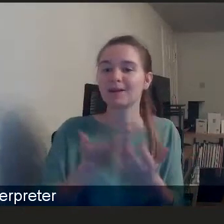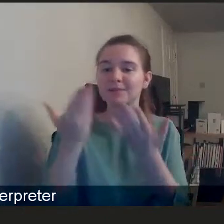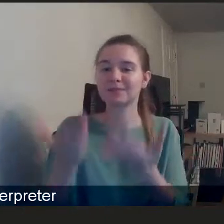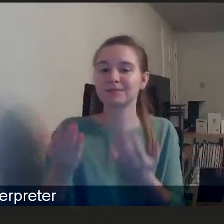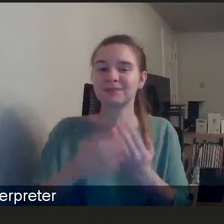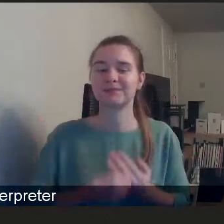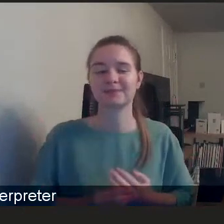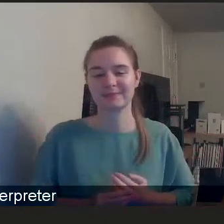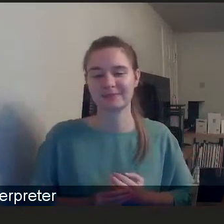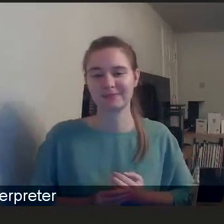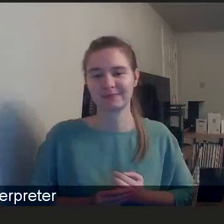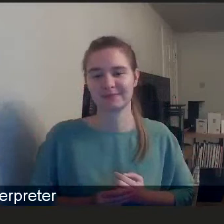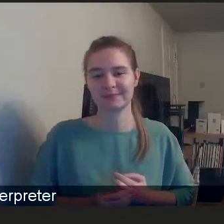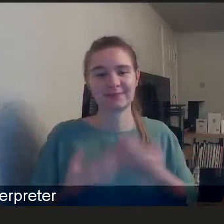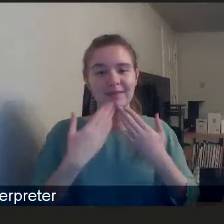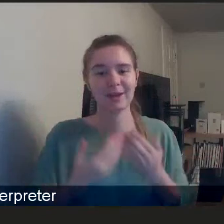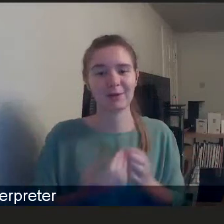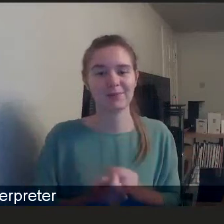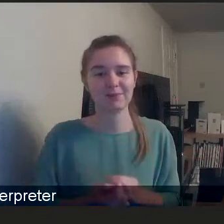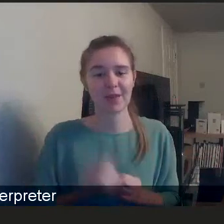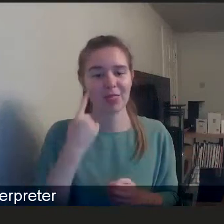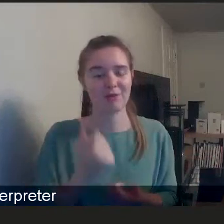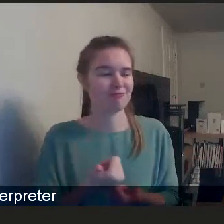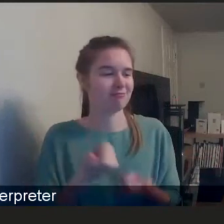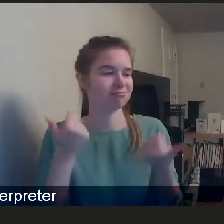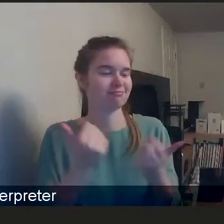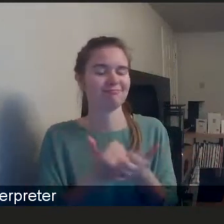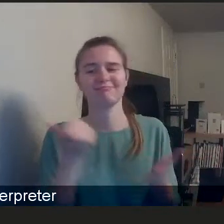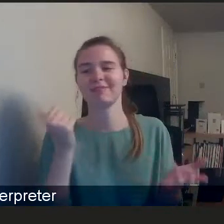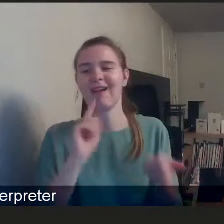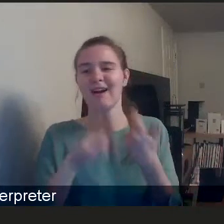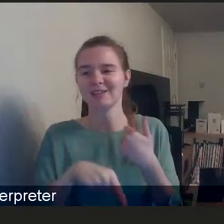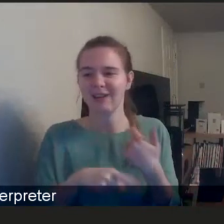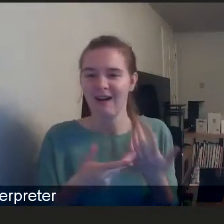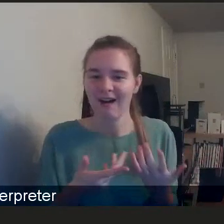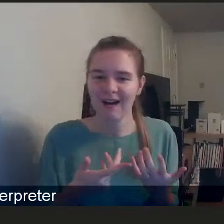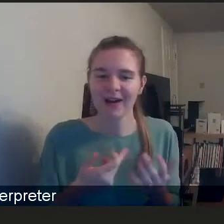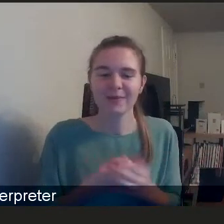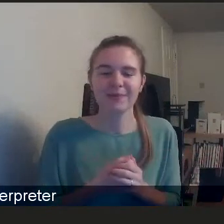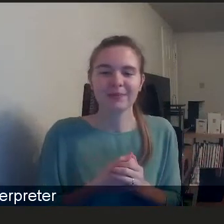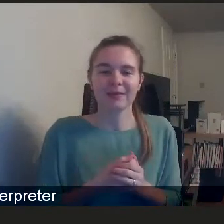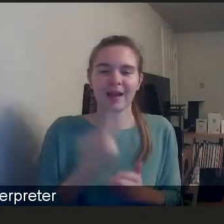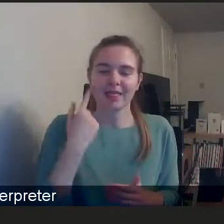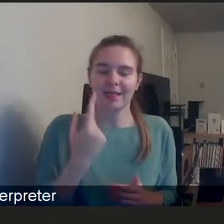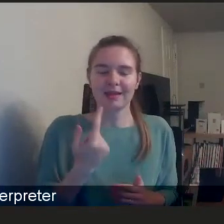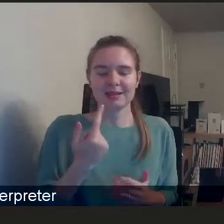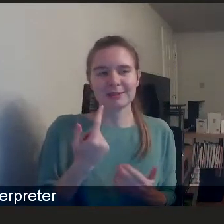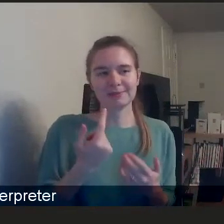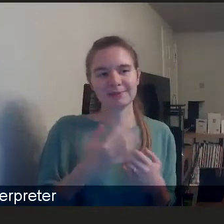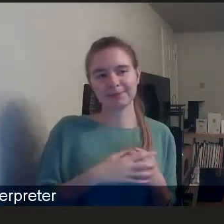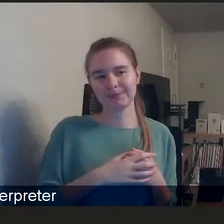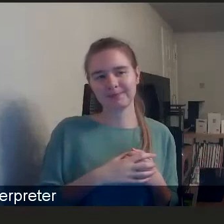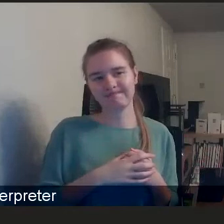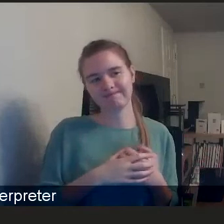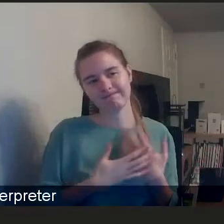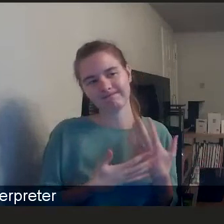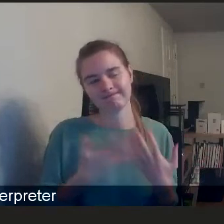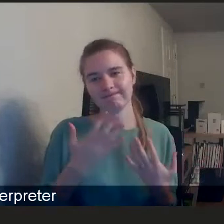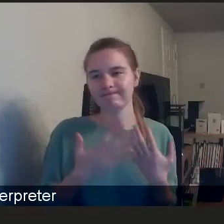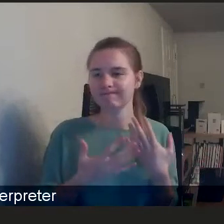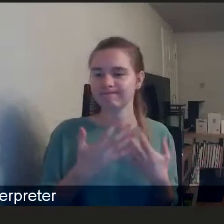Thank you. Um, I thought that was an excellent answer, Shruti. And I think, you know, when, um, if I, if you,